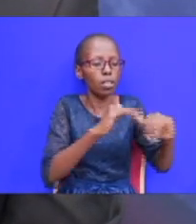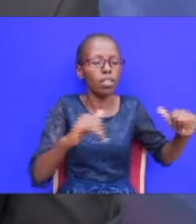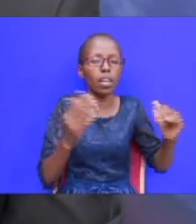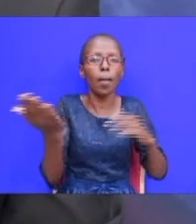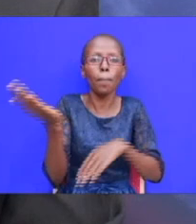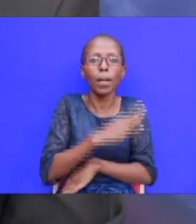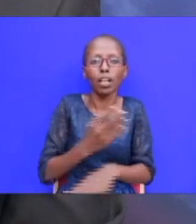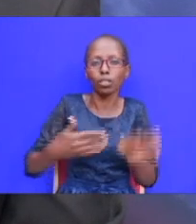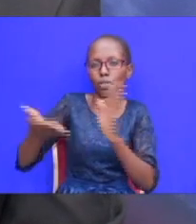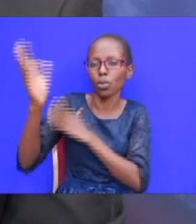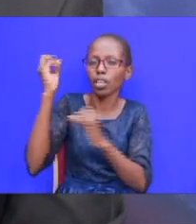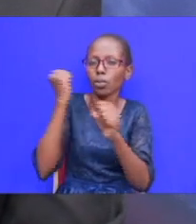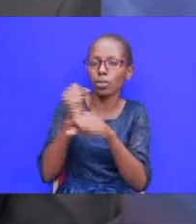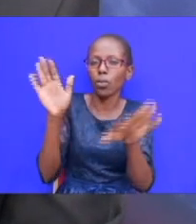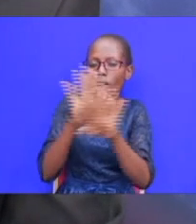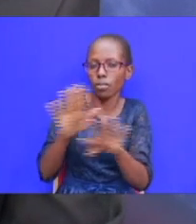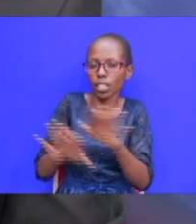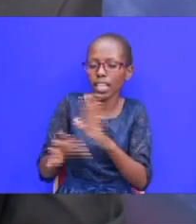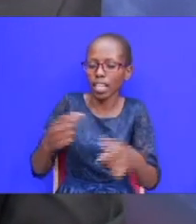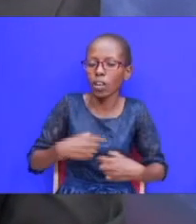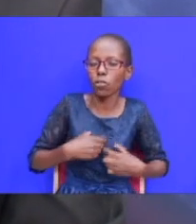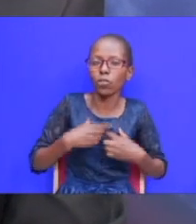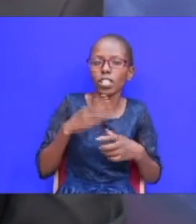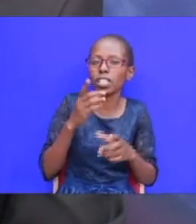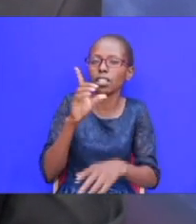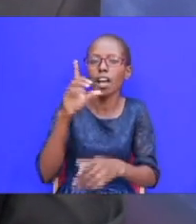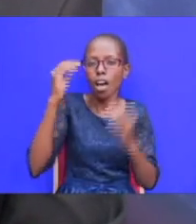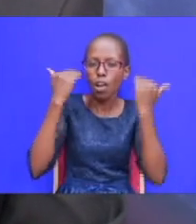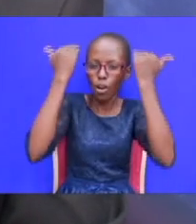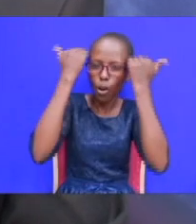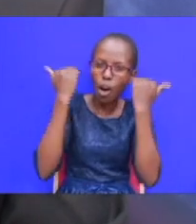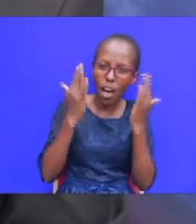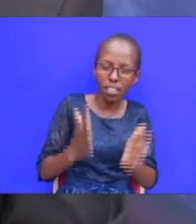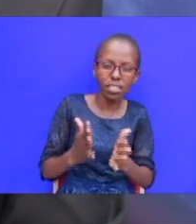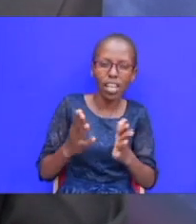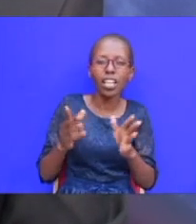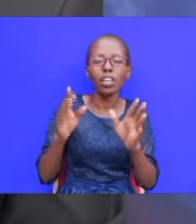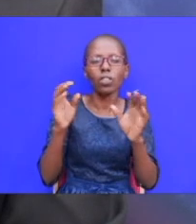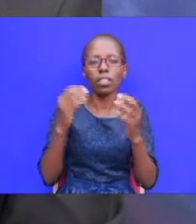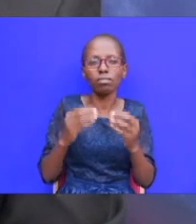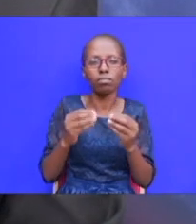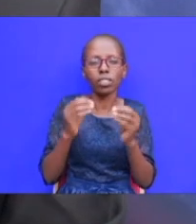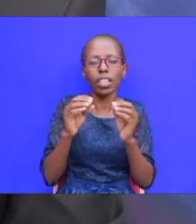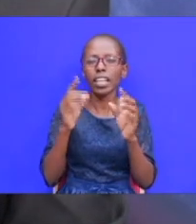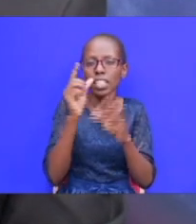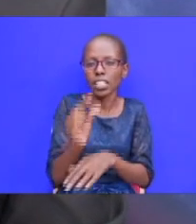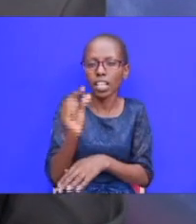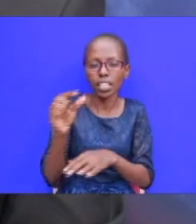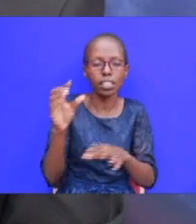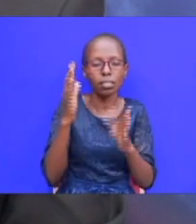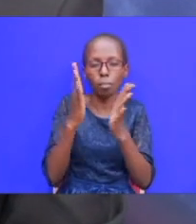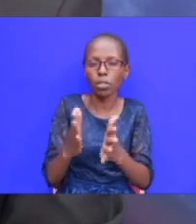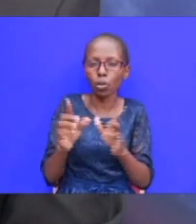they will do everything they will visit lawyers they will visit counselors and every every other person that they can visit even pastors